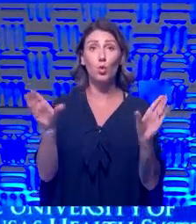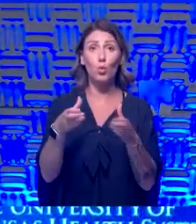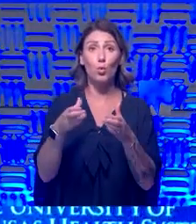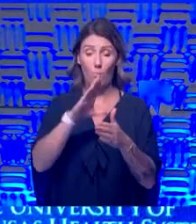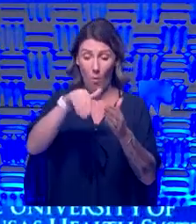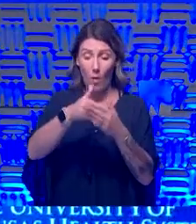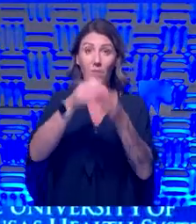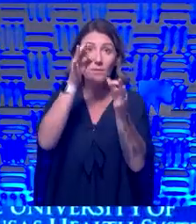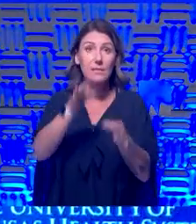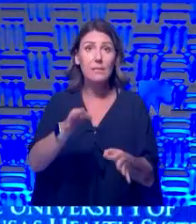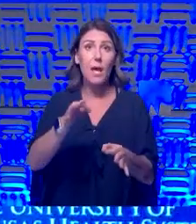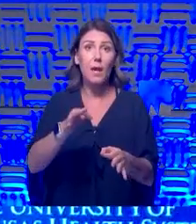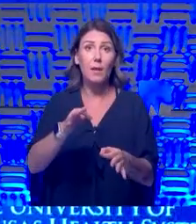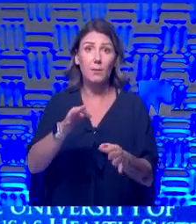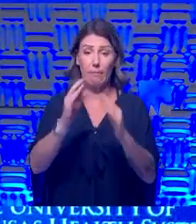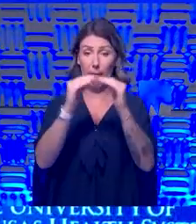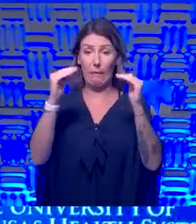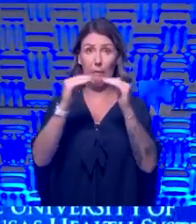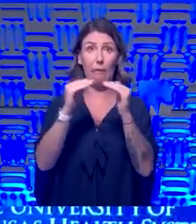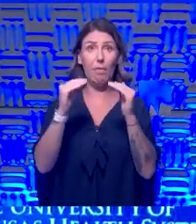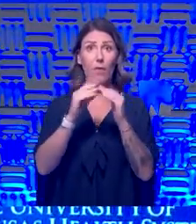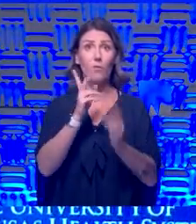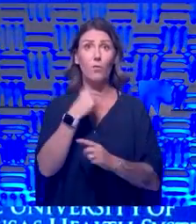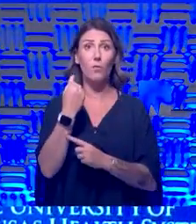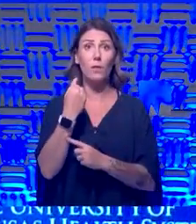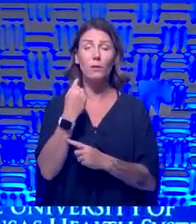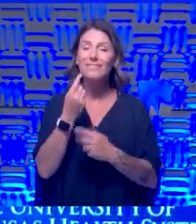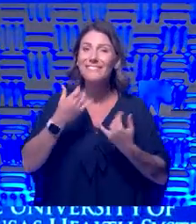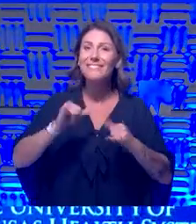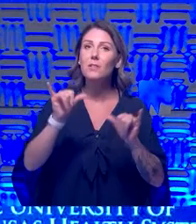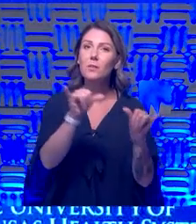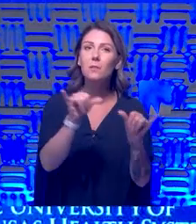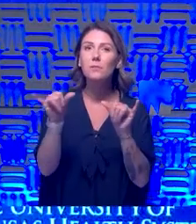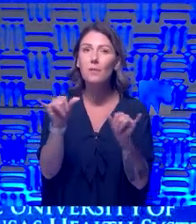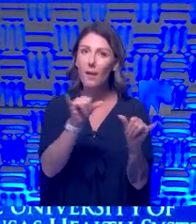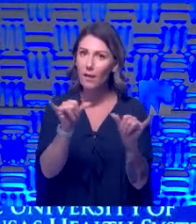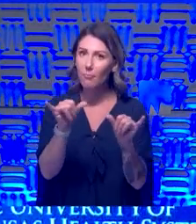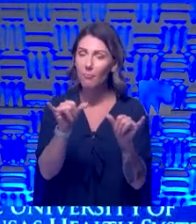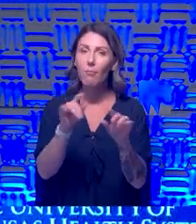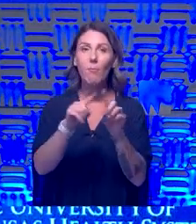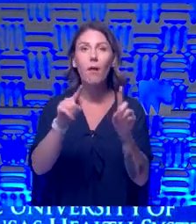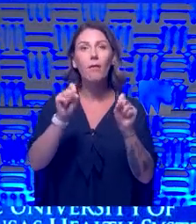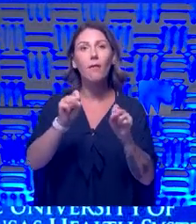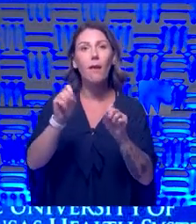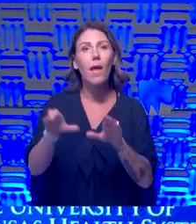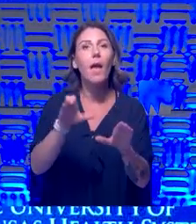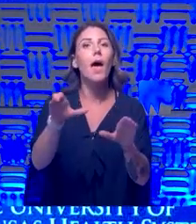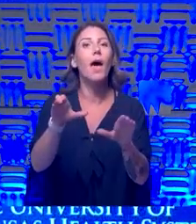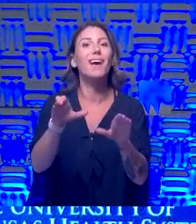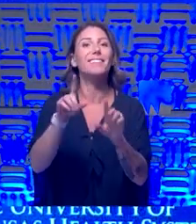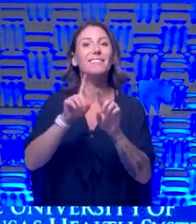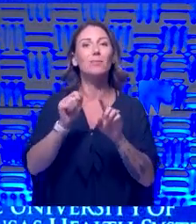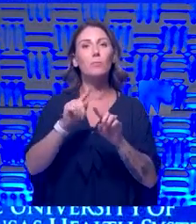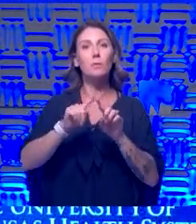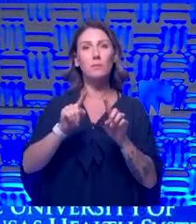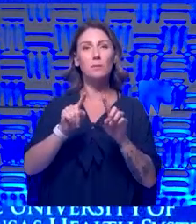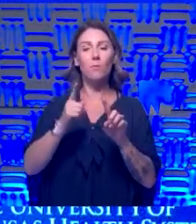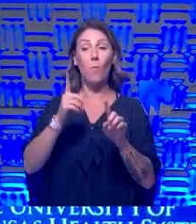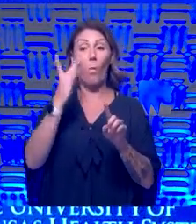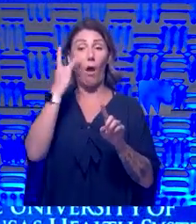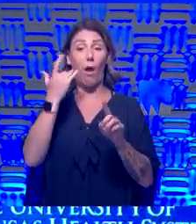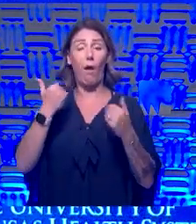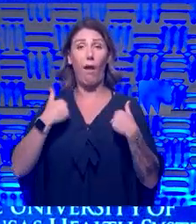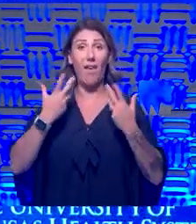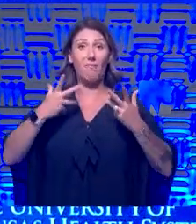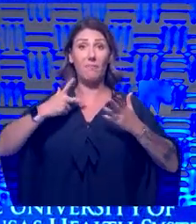decided what your level of risk is, you still do the same things, but you can act a little differently because you've had a discussion about what is